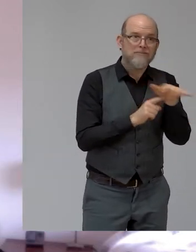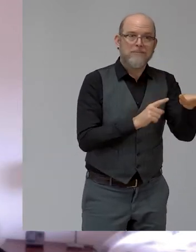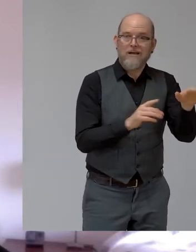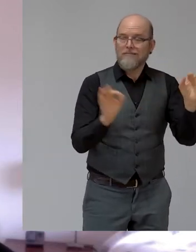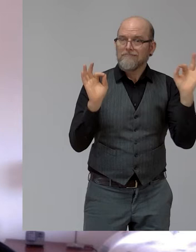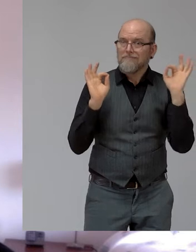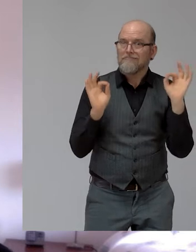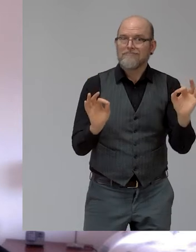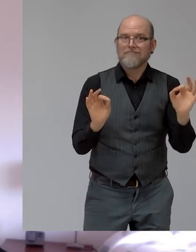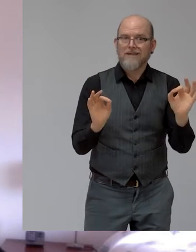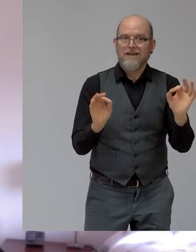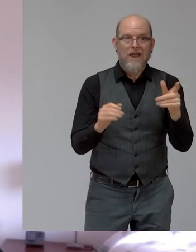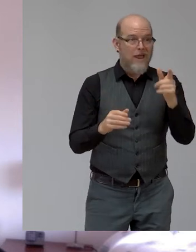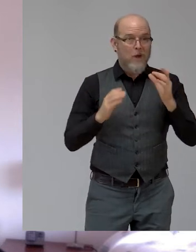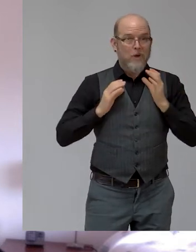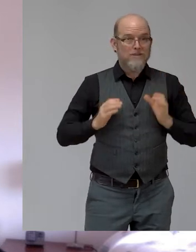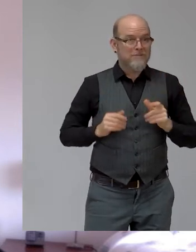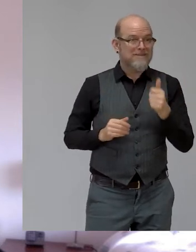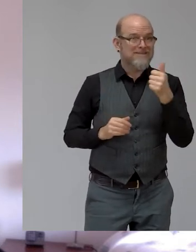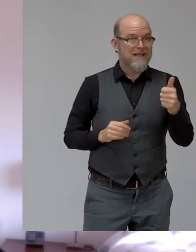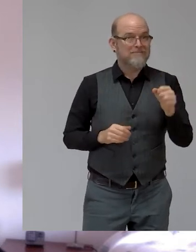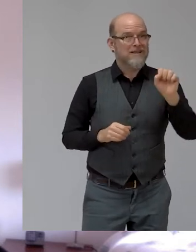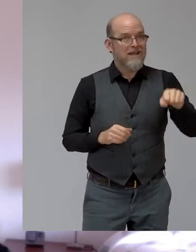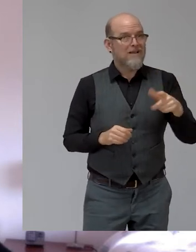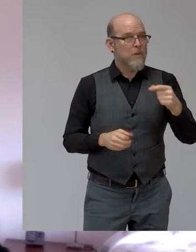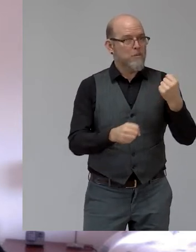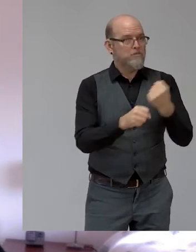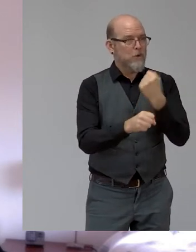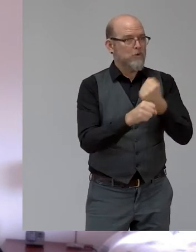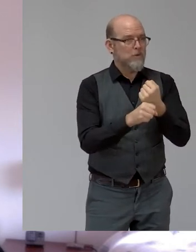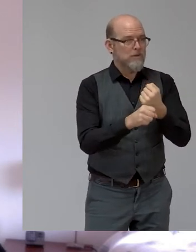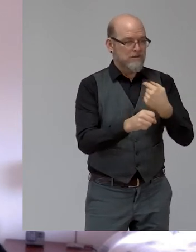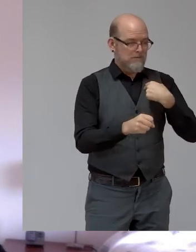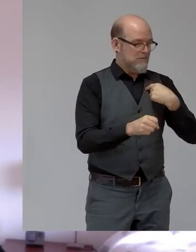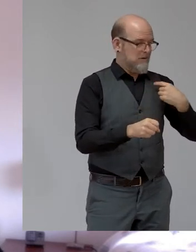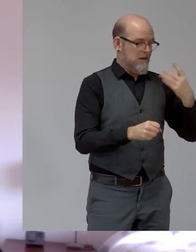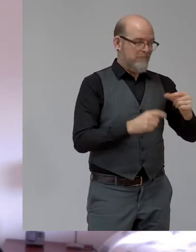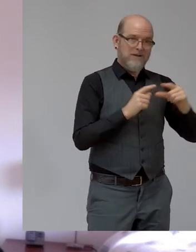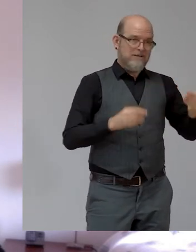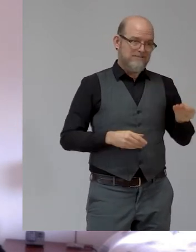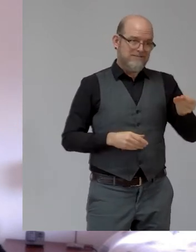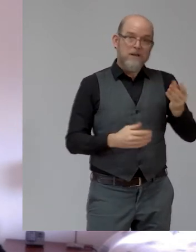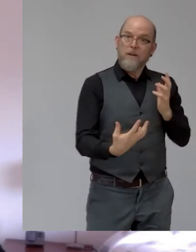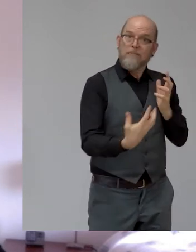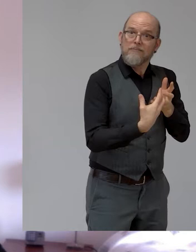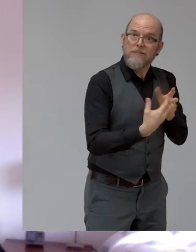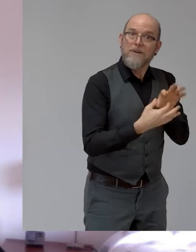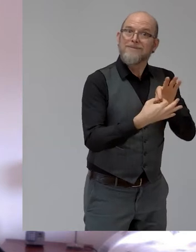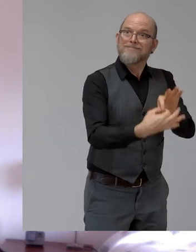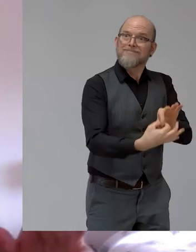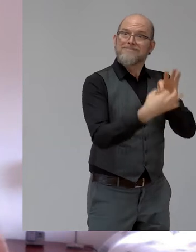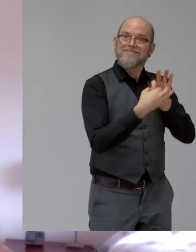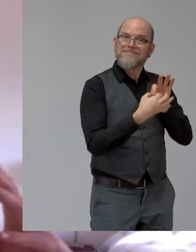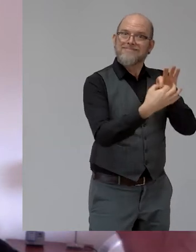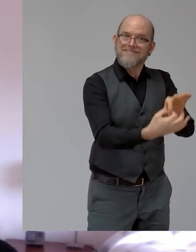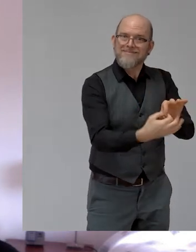to really engage with the product in a different way. Finally, my fourth point is, look, a